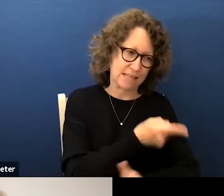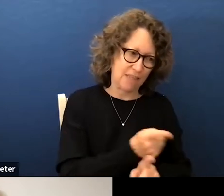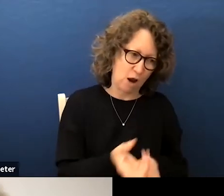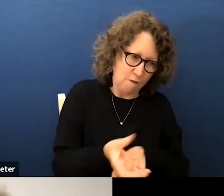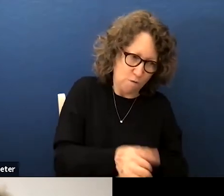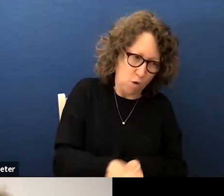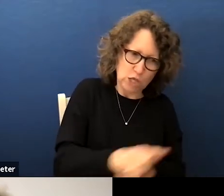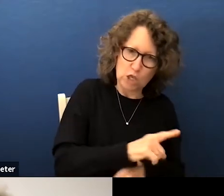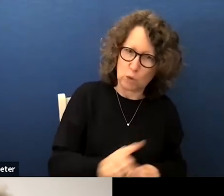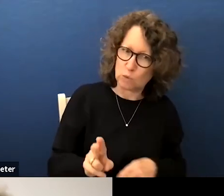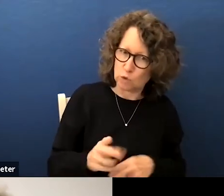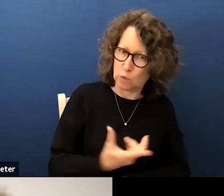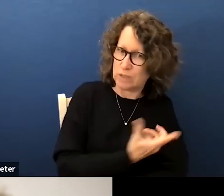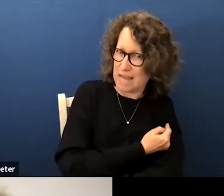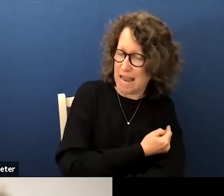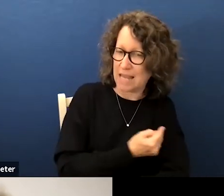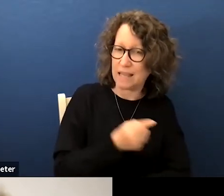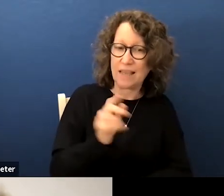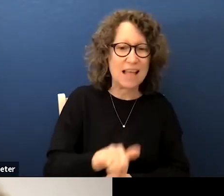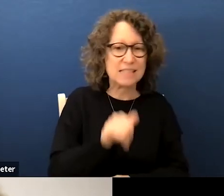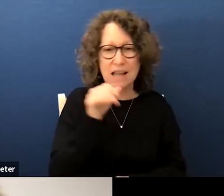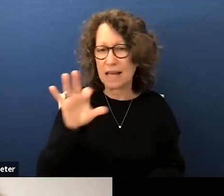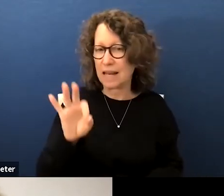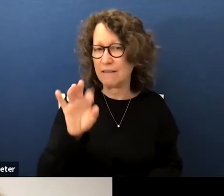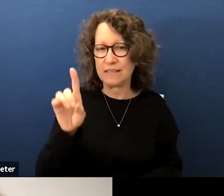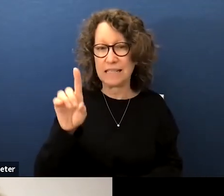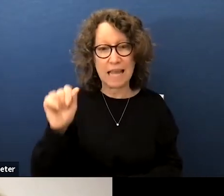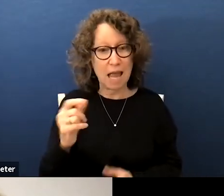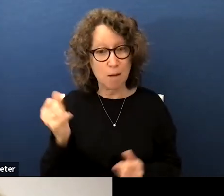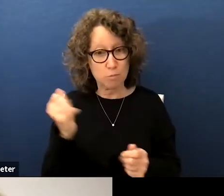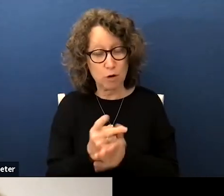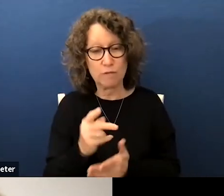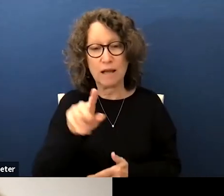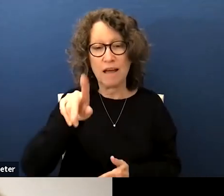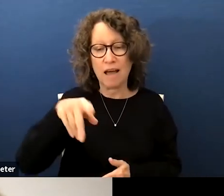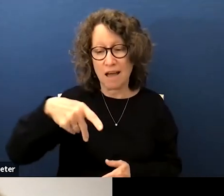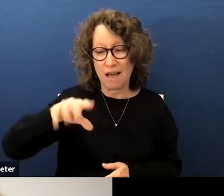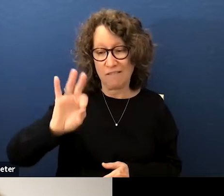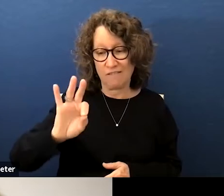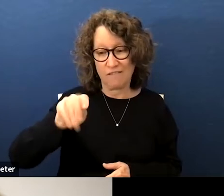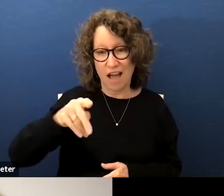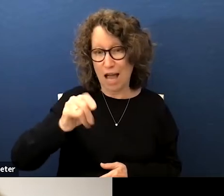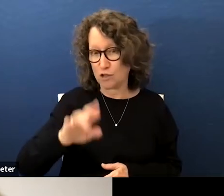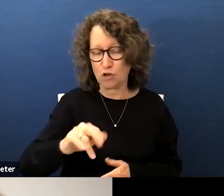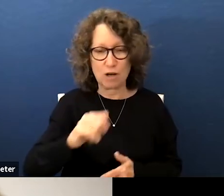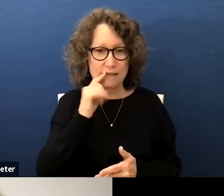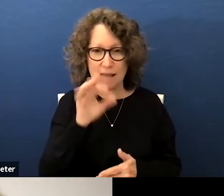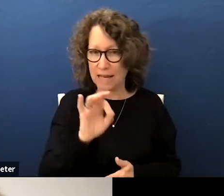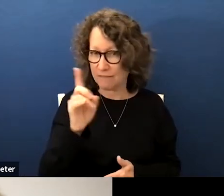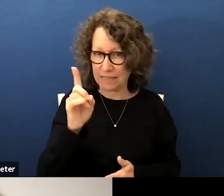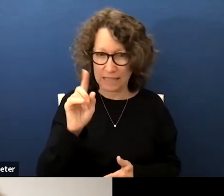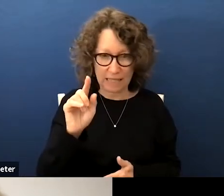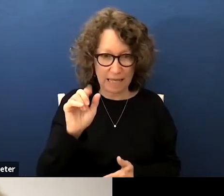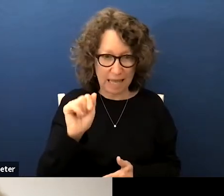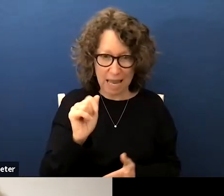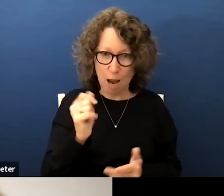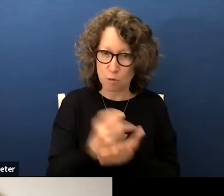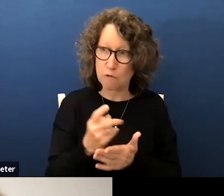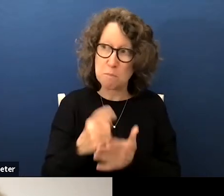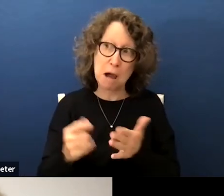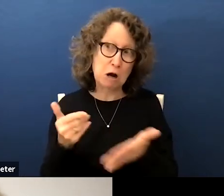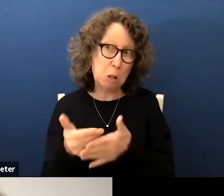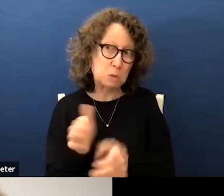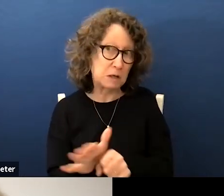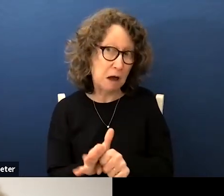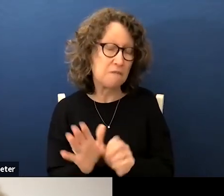are forcing you to take which is not fda approved pfizer bio and tech is not fda approved but they say it's close